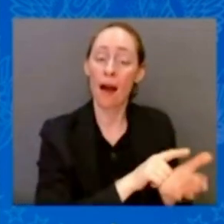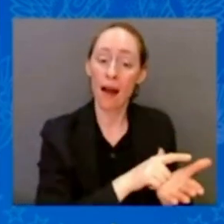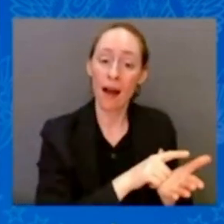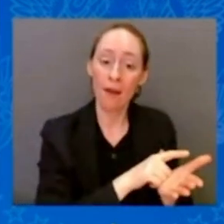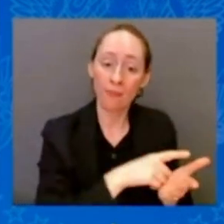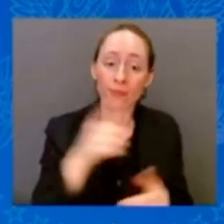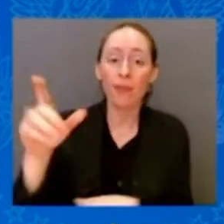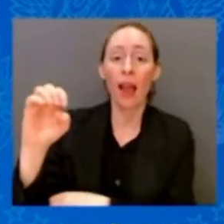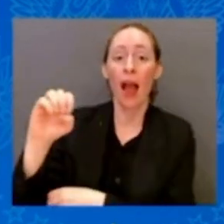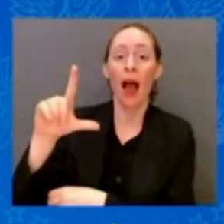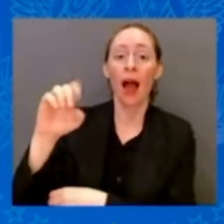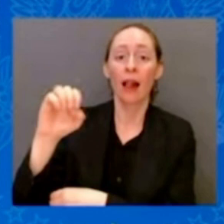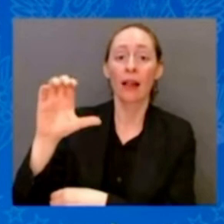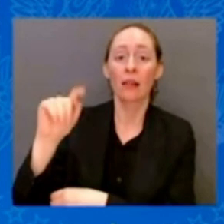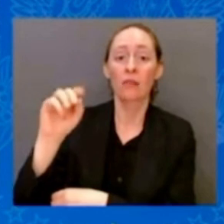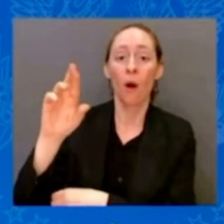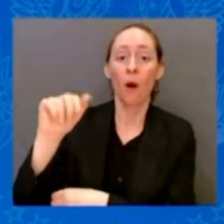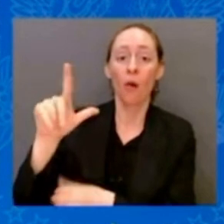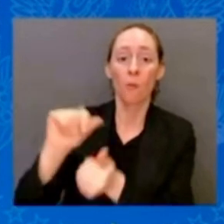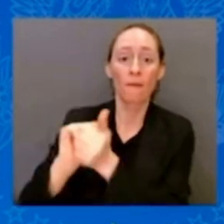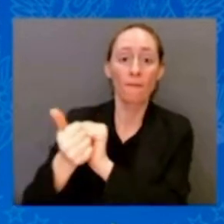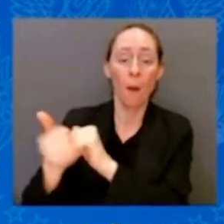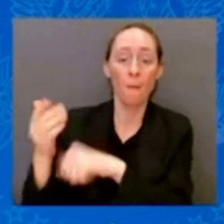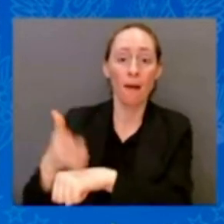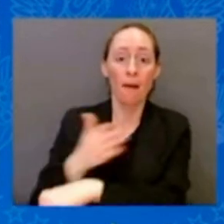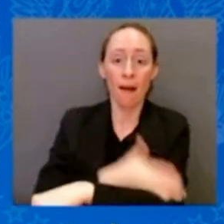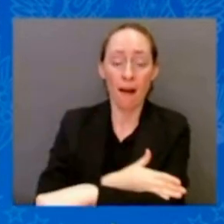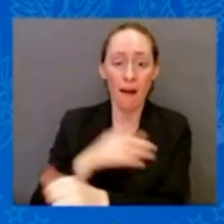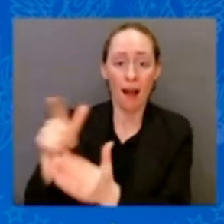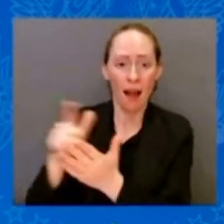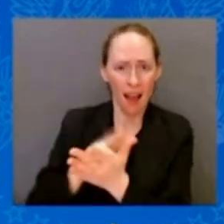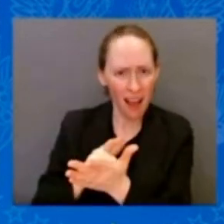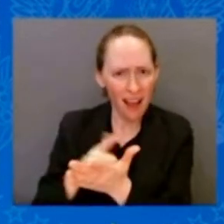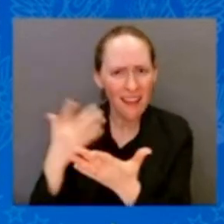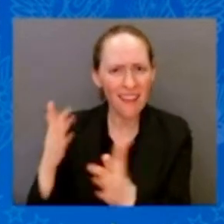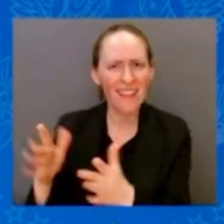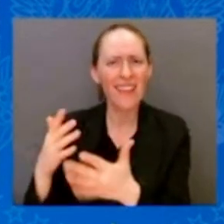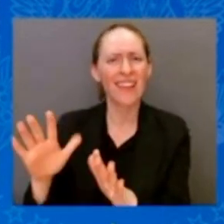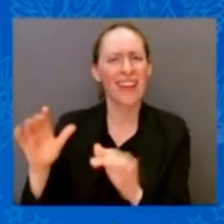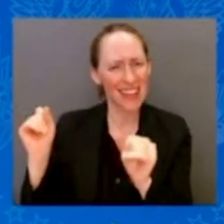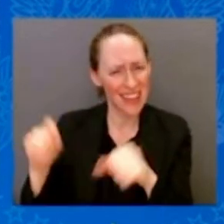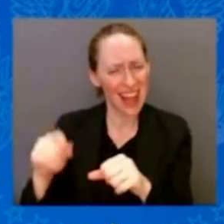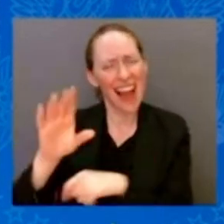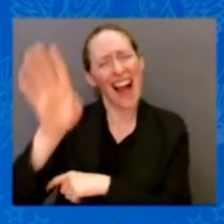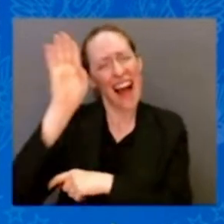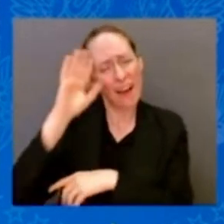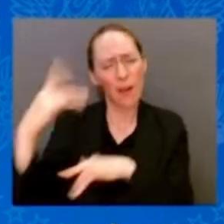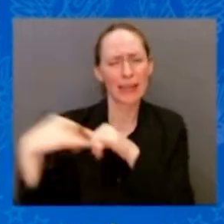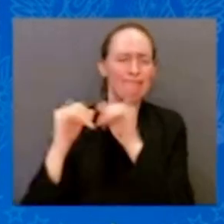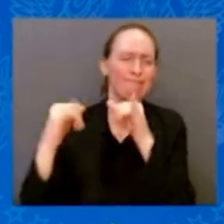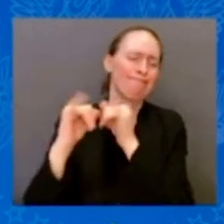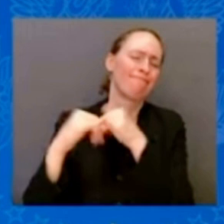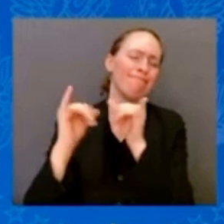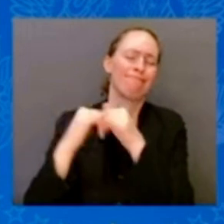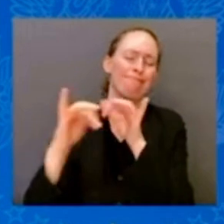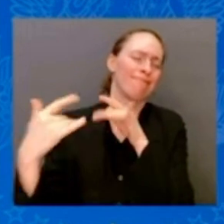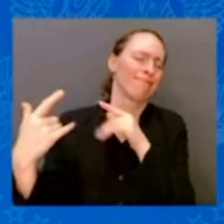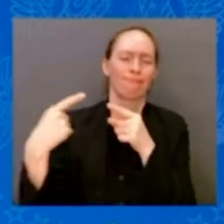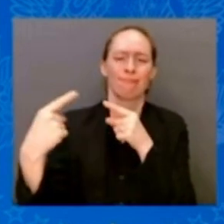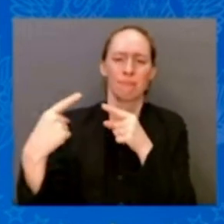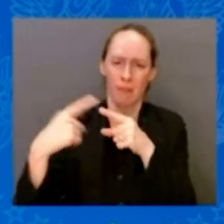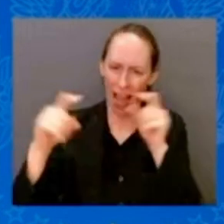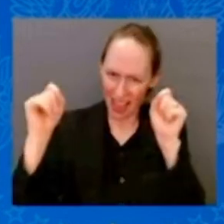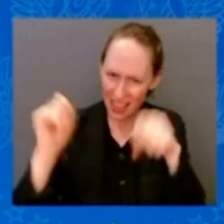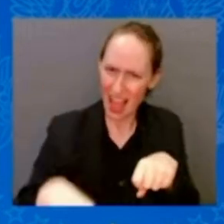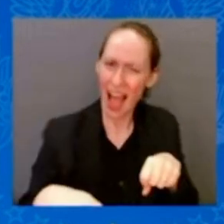But, folks, we did that in a bipartisan way. Democrats and Republicans did it. I don't know why they don't acknowledge any part of what's making the